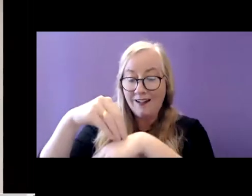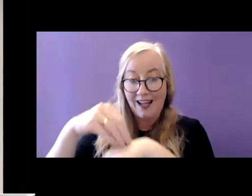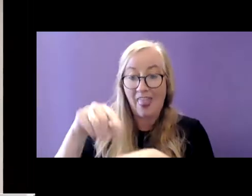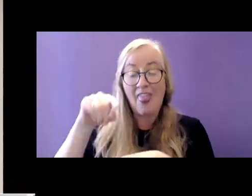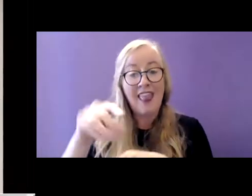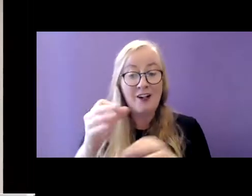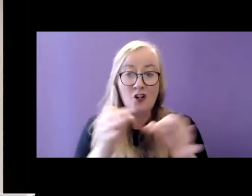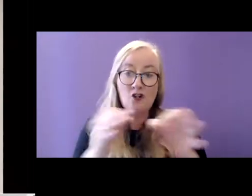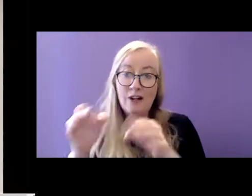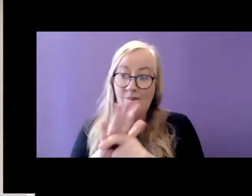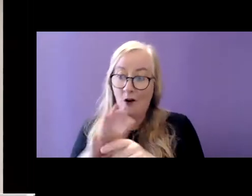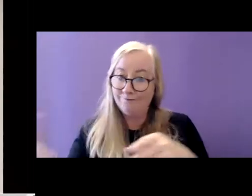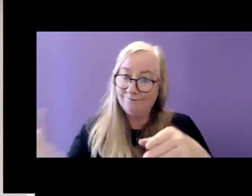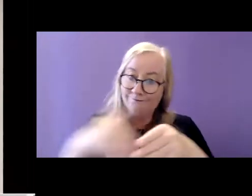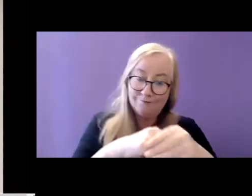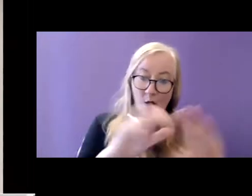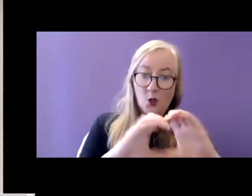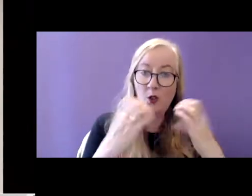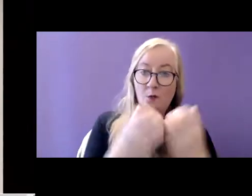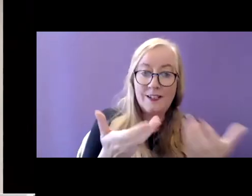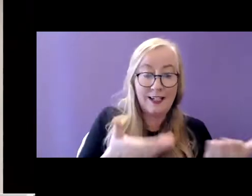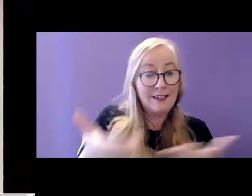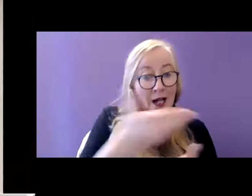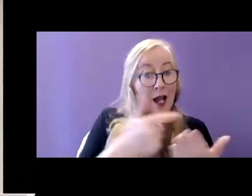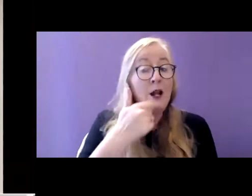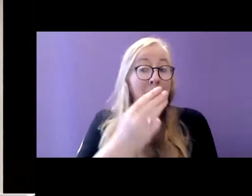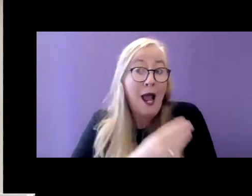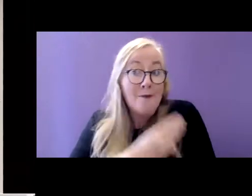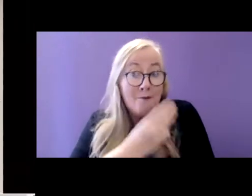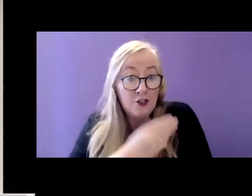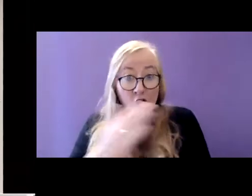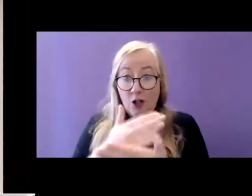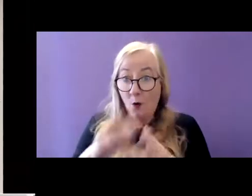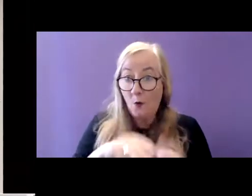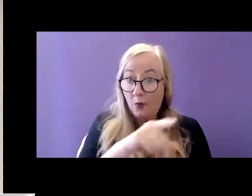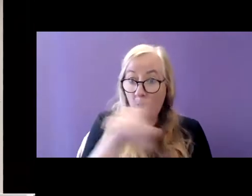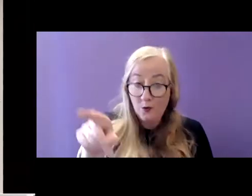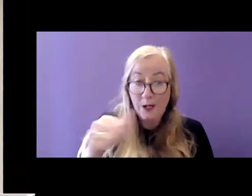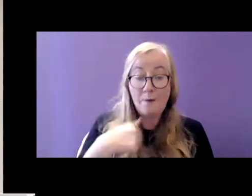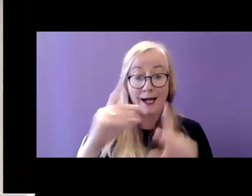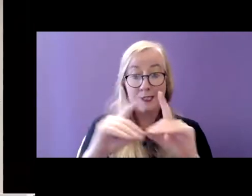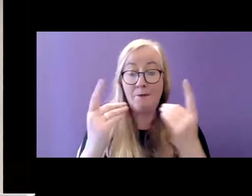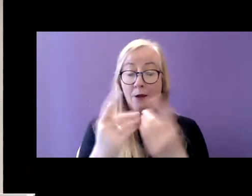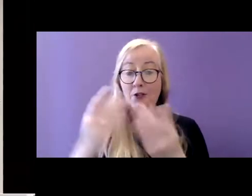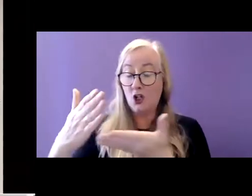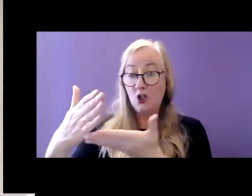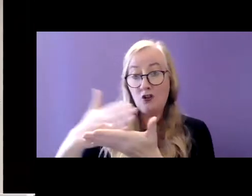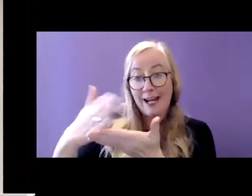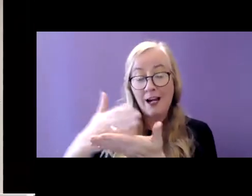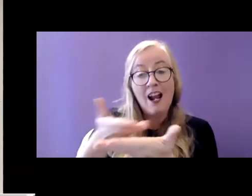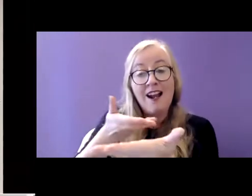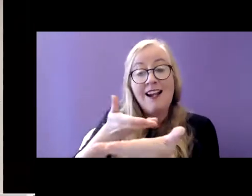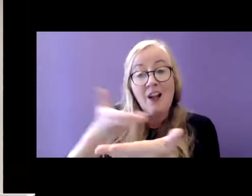for community inclusion. I am pleased to share with you that my department are sharing a consultation